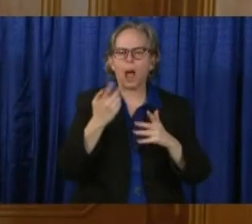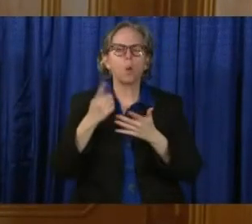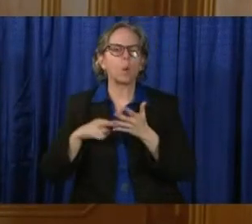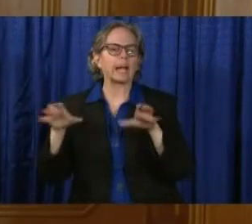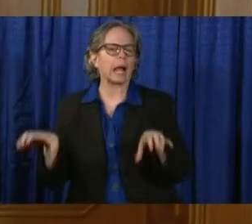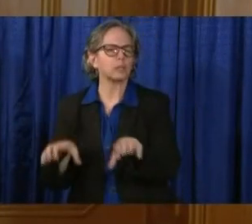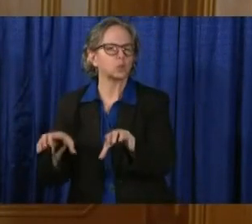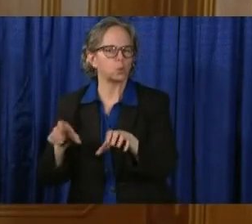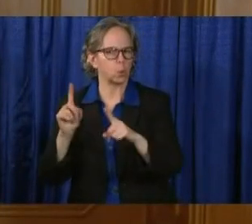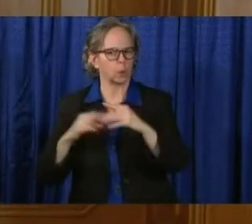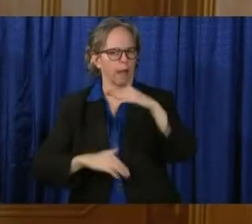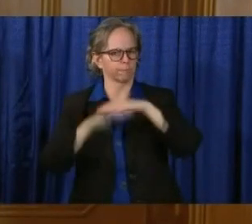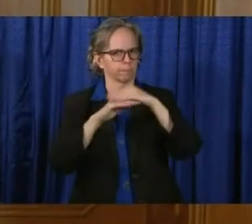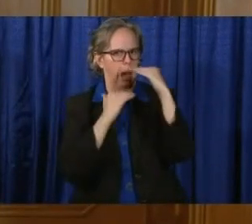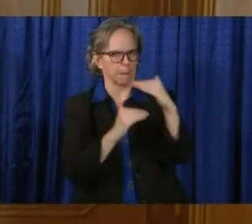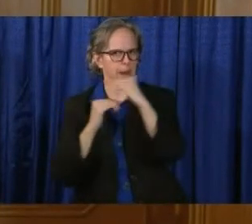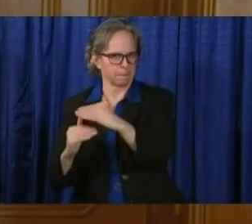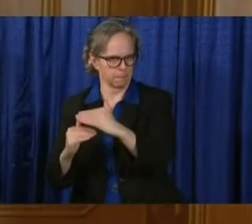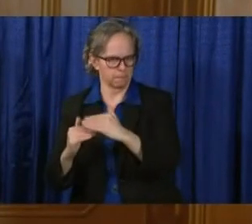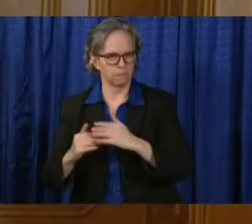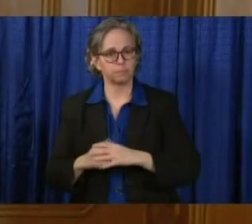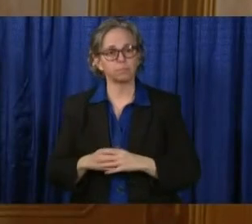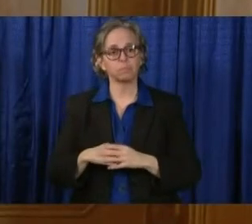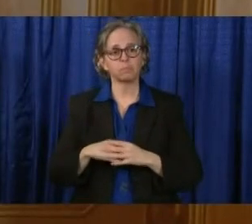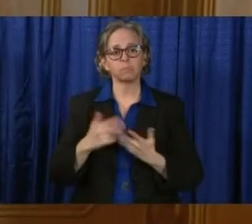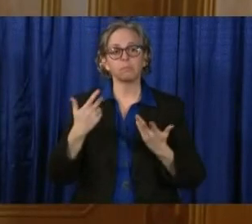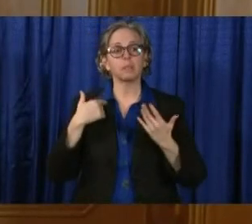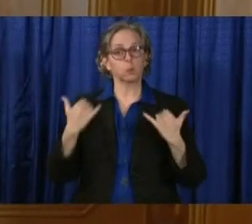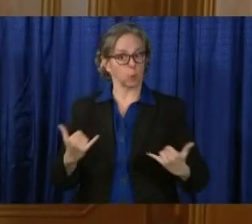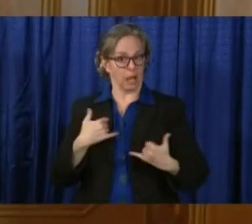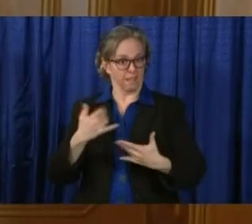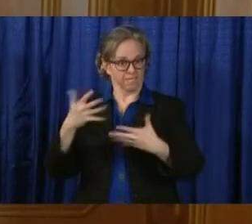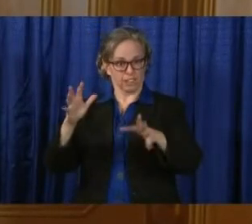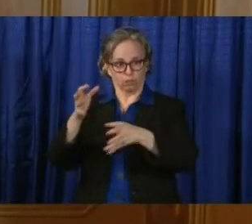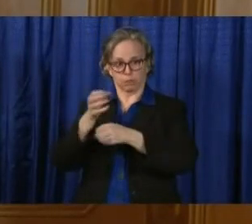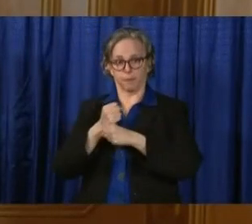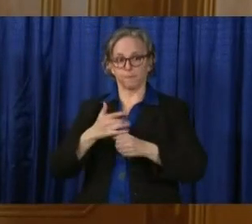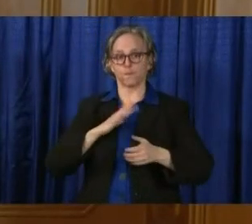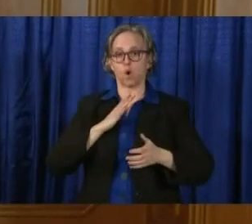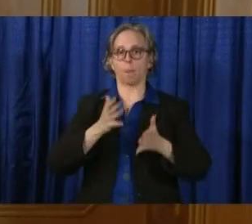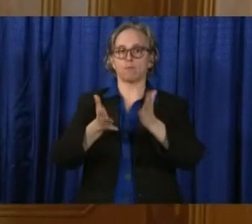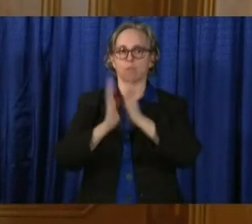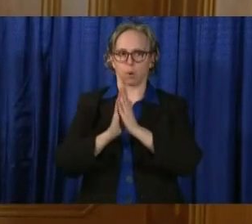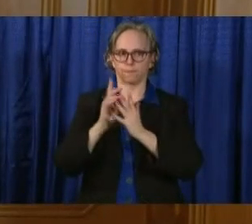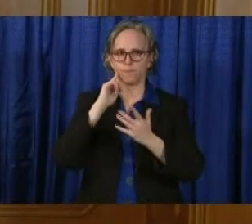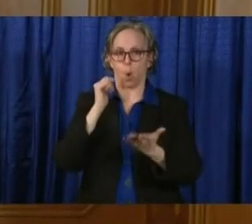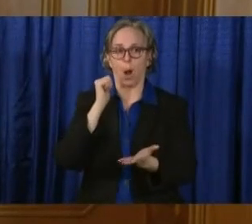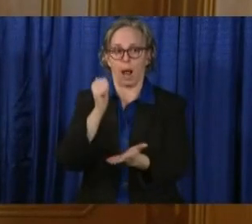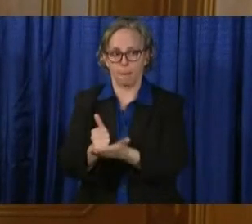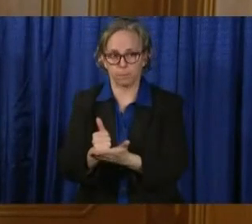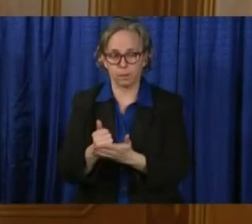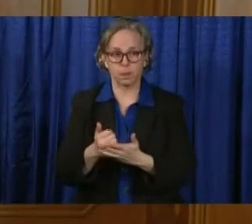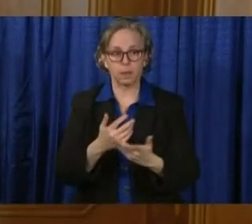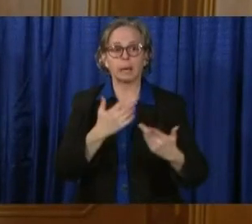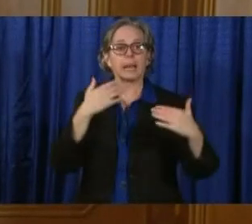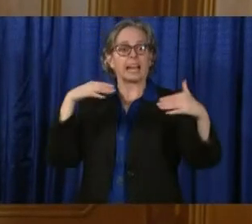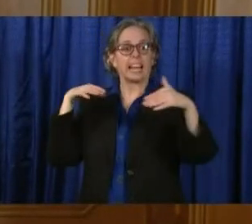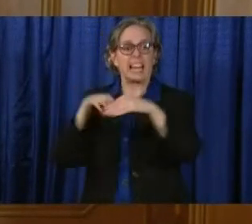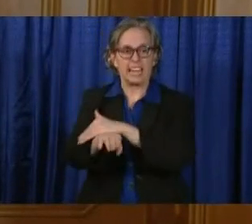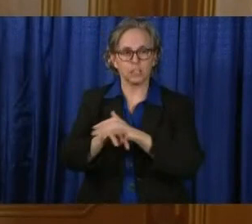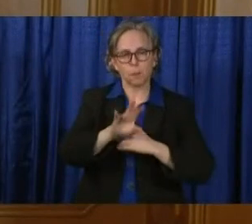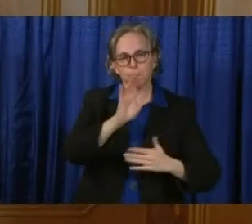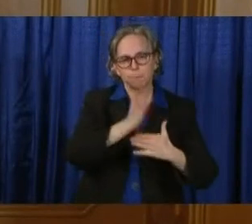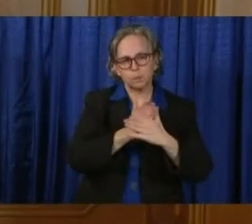request for assistance. And right now the plan is to go into the prison for seven to ten days until more federal